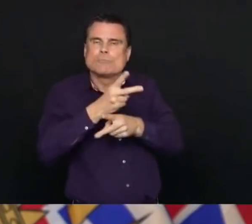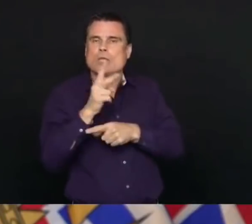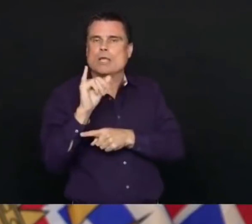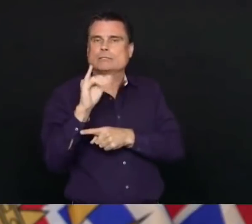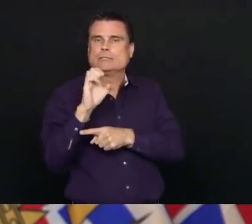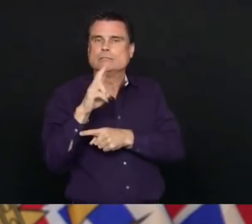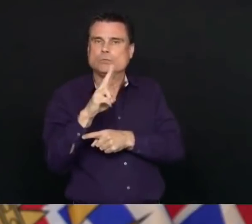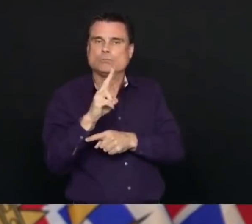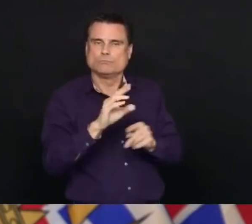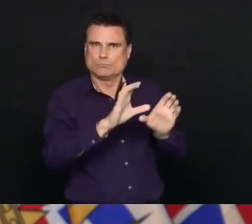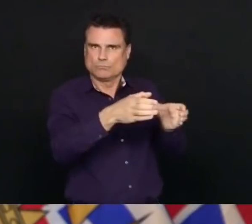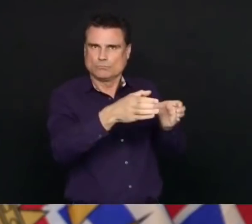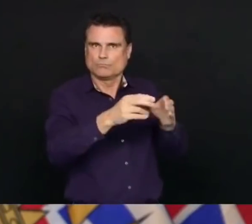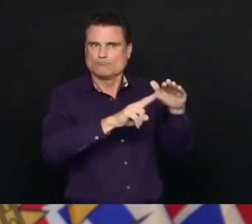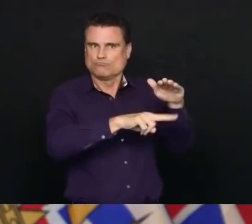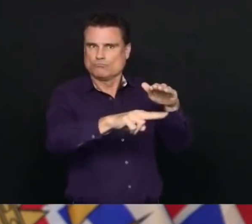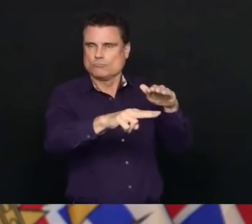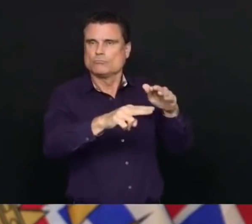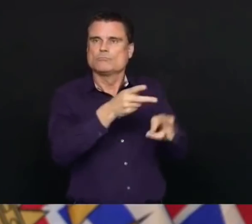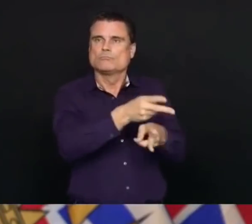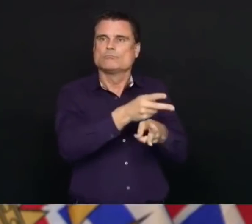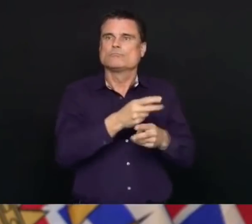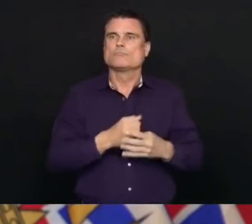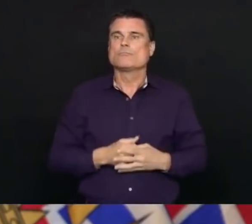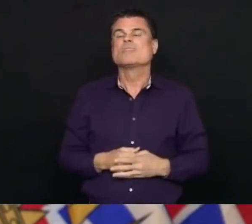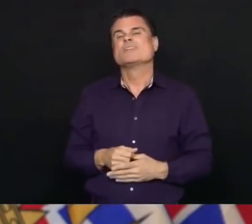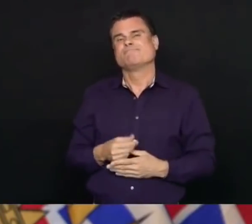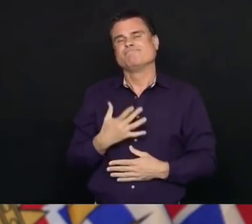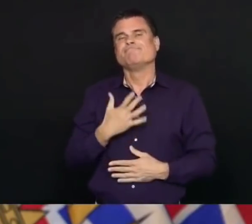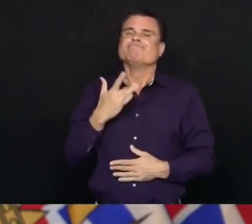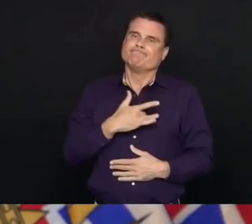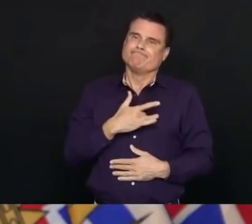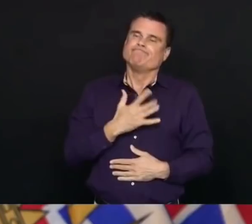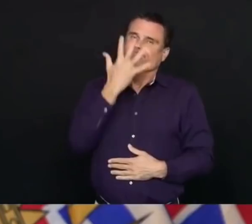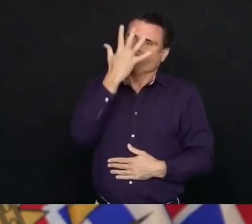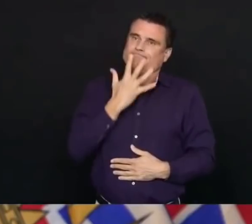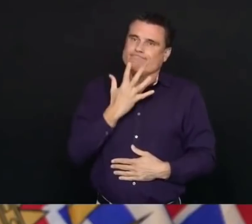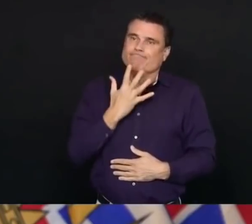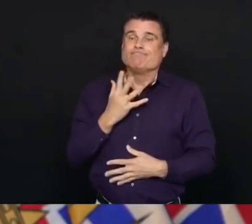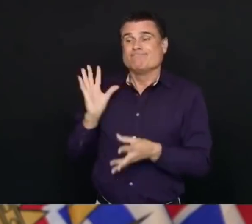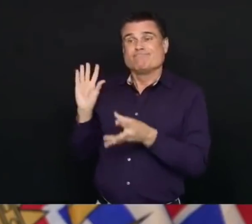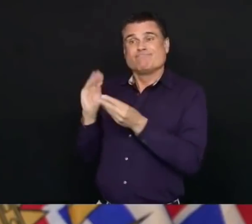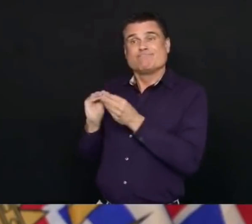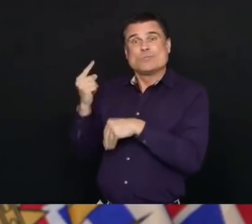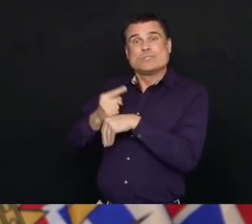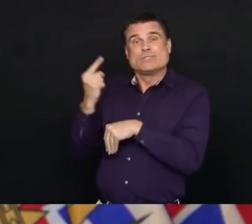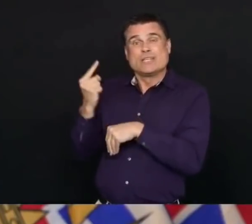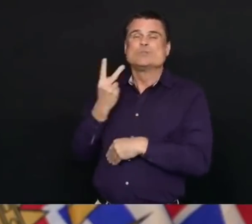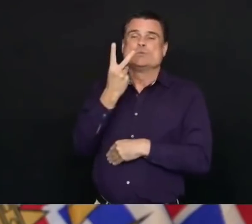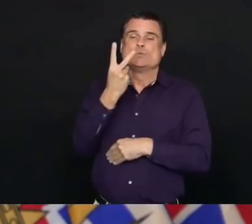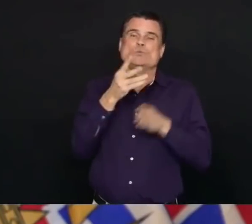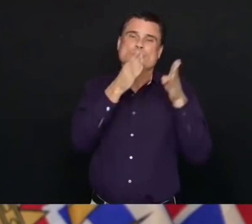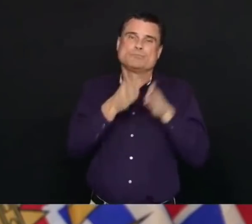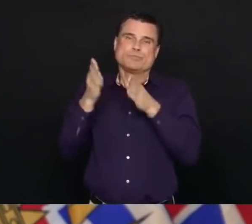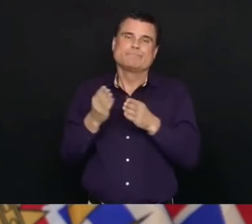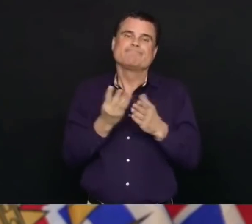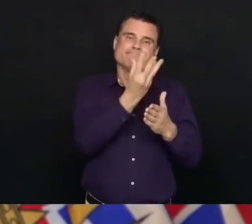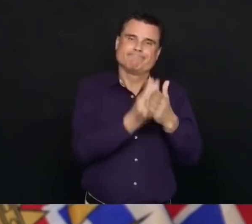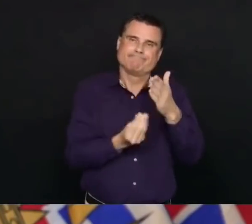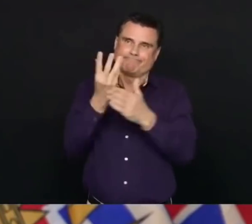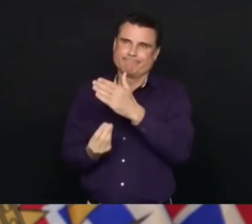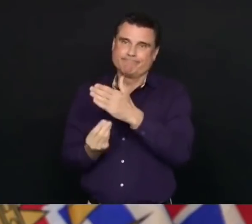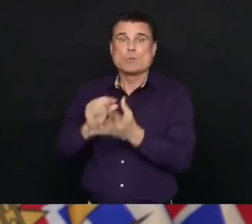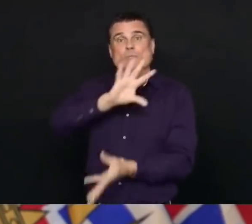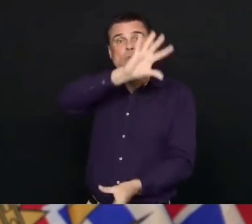We have, unfortunately, two more people who have succumbed to COVID-19, bringing the total number of people who have